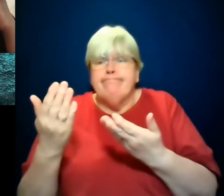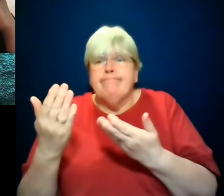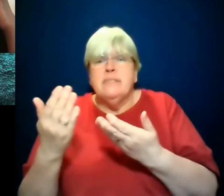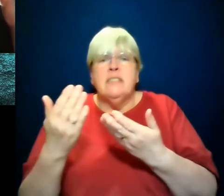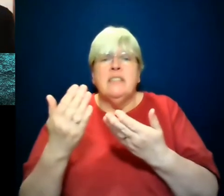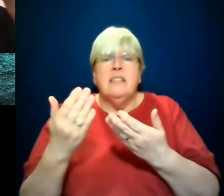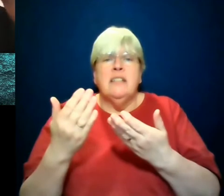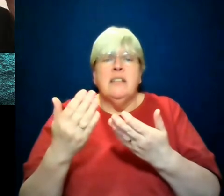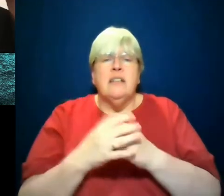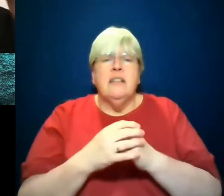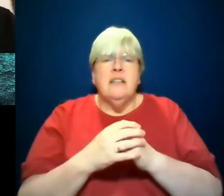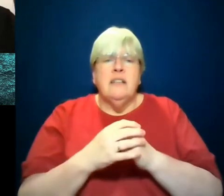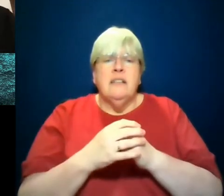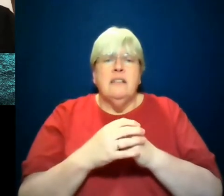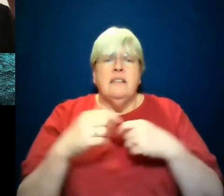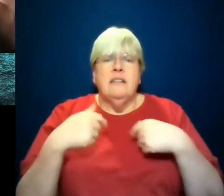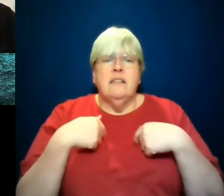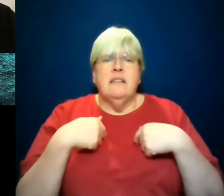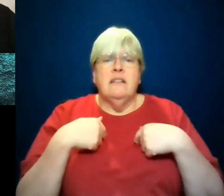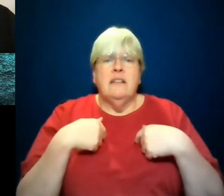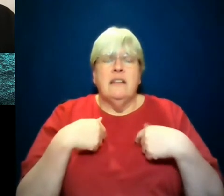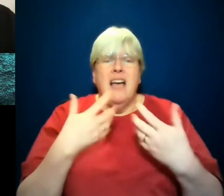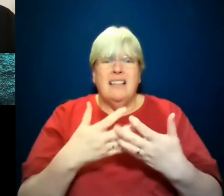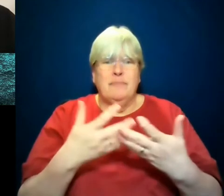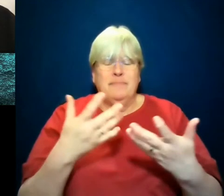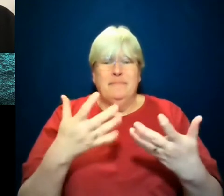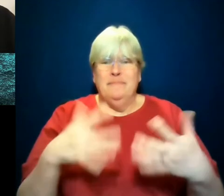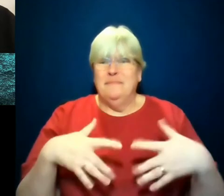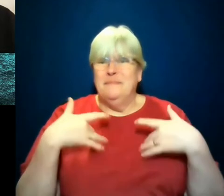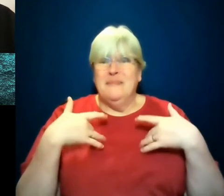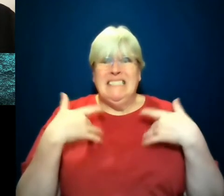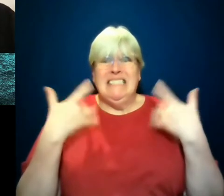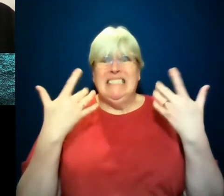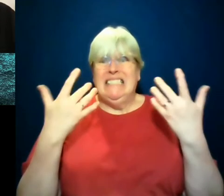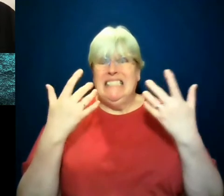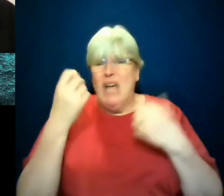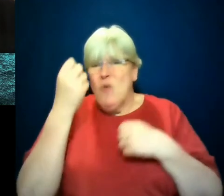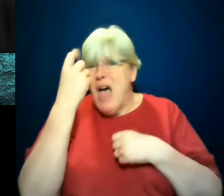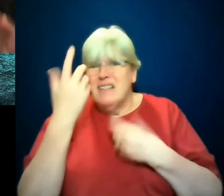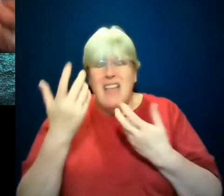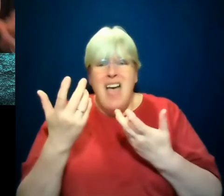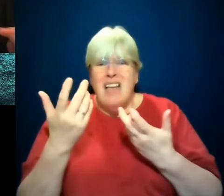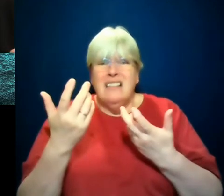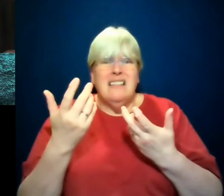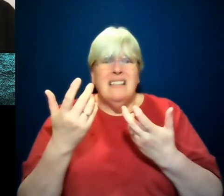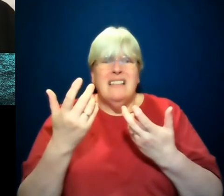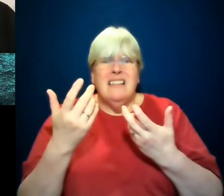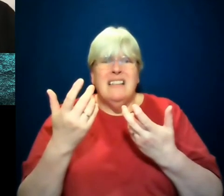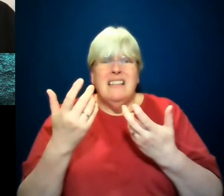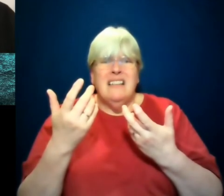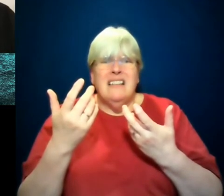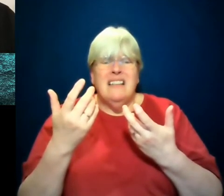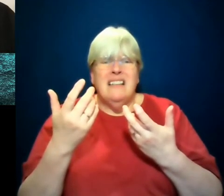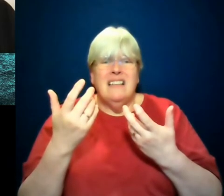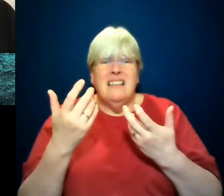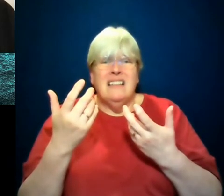I'm frankly flummoxed. I don't know how to understand this, this rabid idea